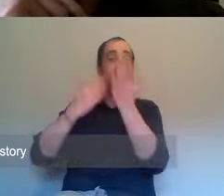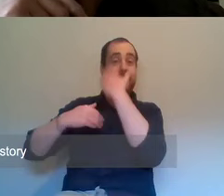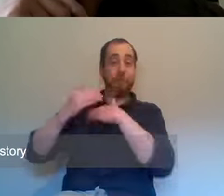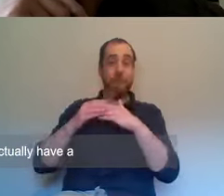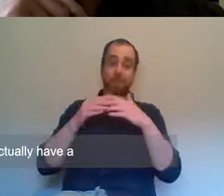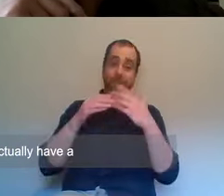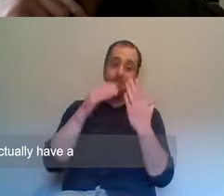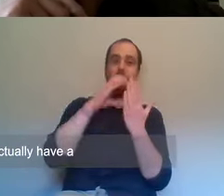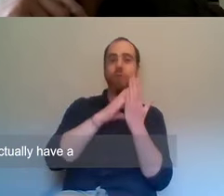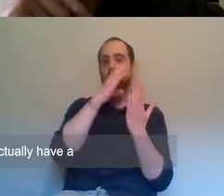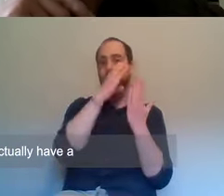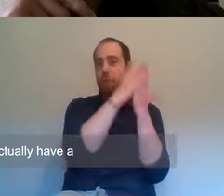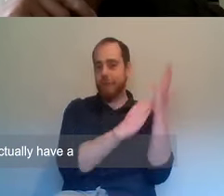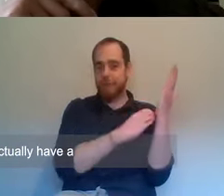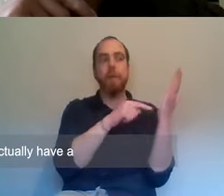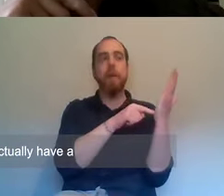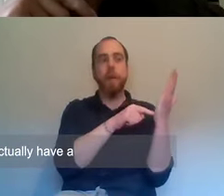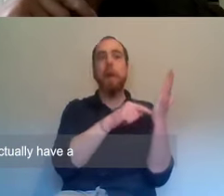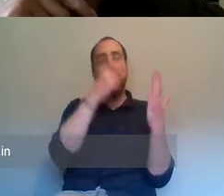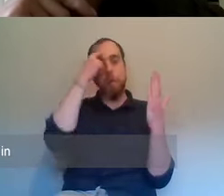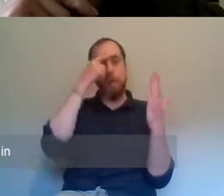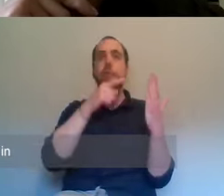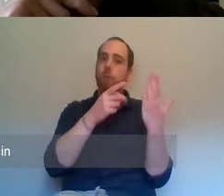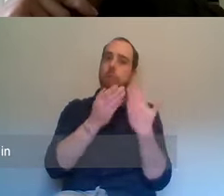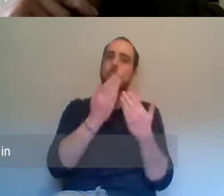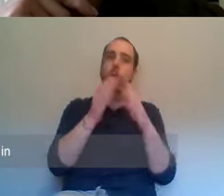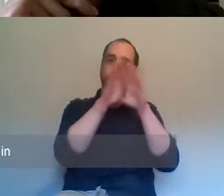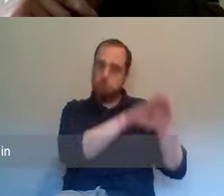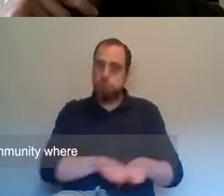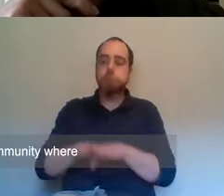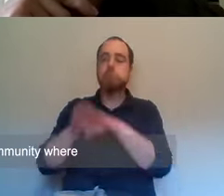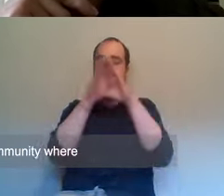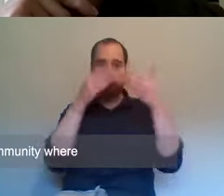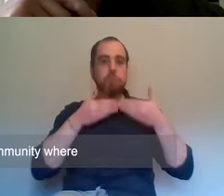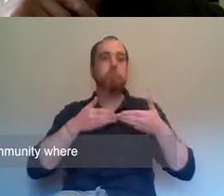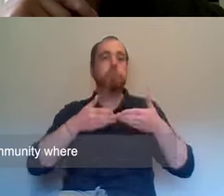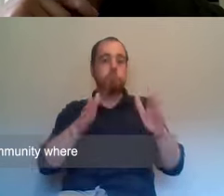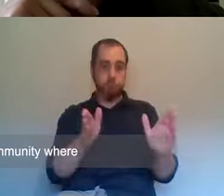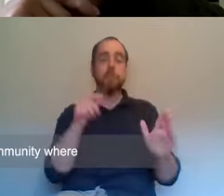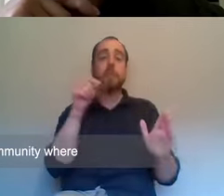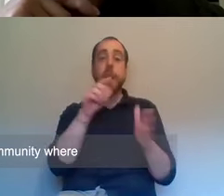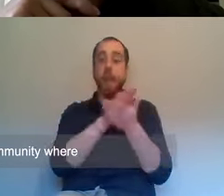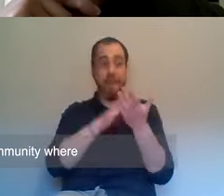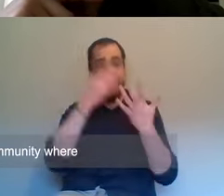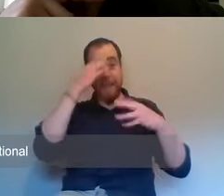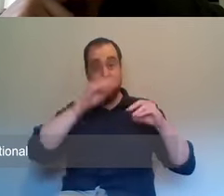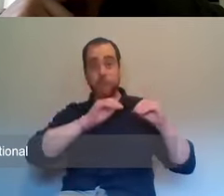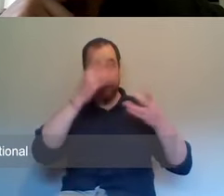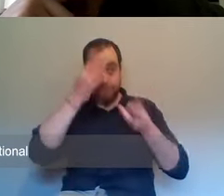so forth, you might actually have a situation in a, in a, in a divided educational community. Uh,